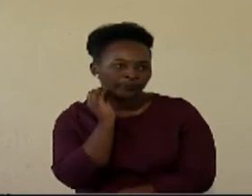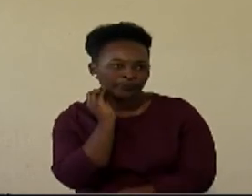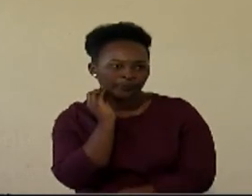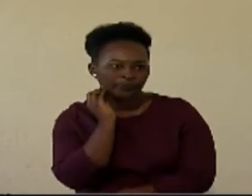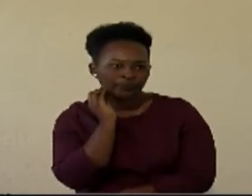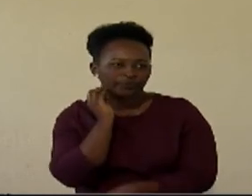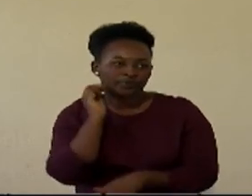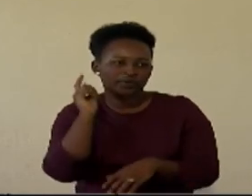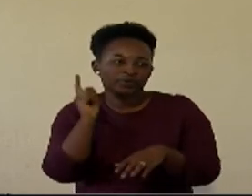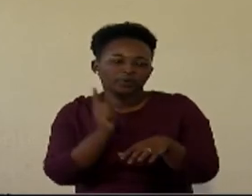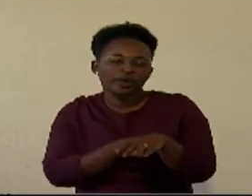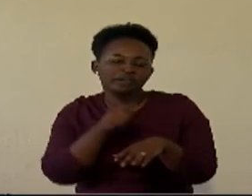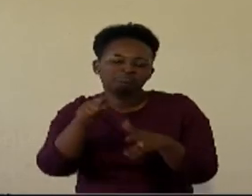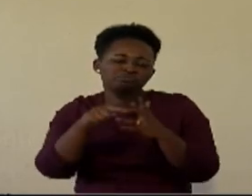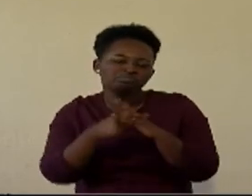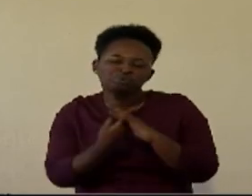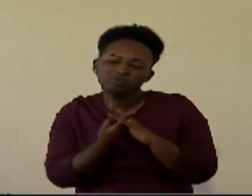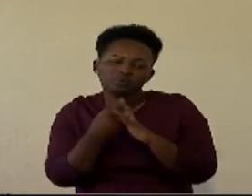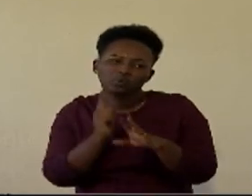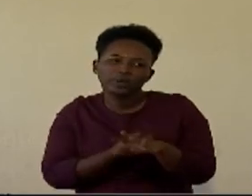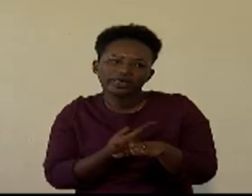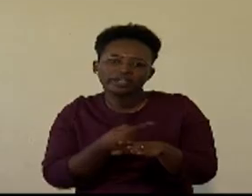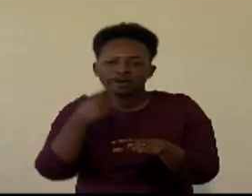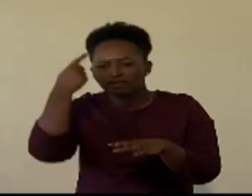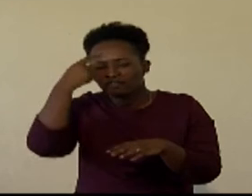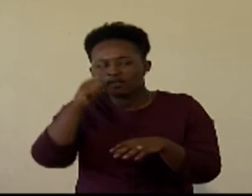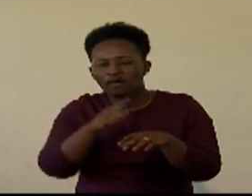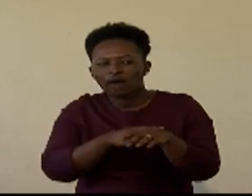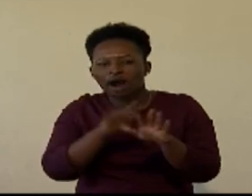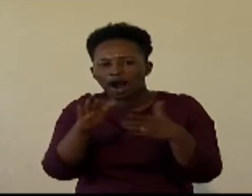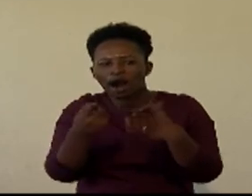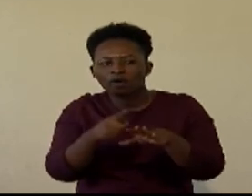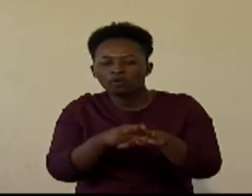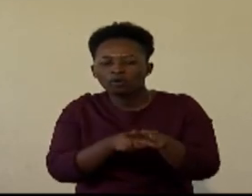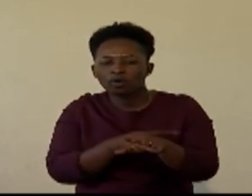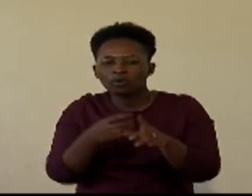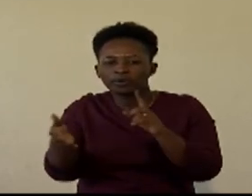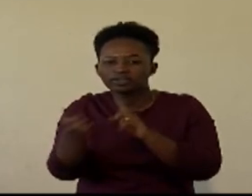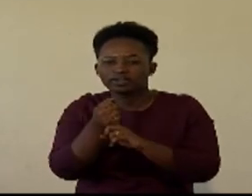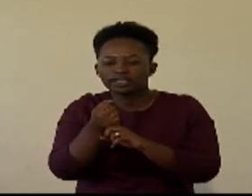when do errors start for how long do we take before we can see them